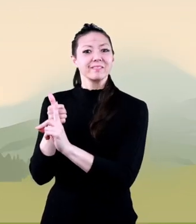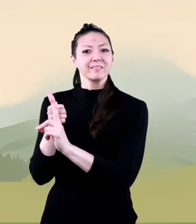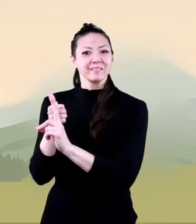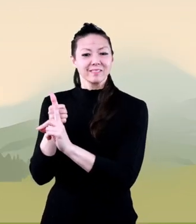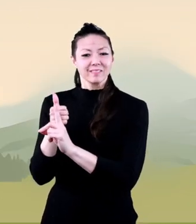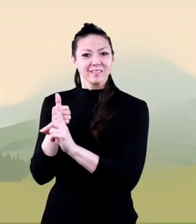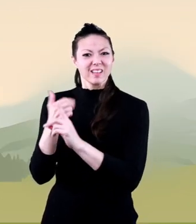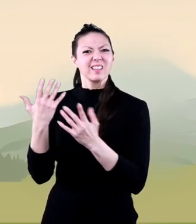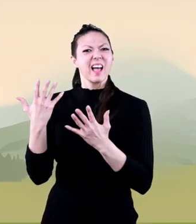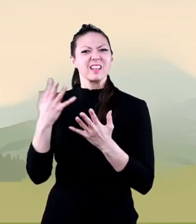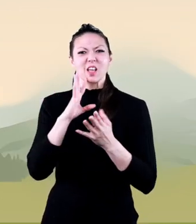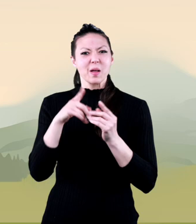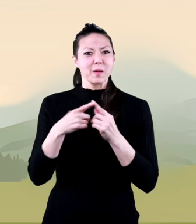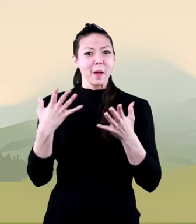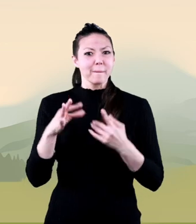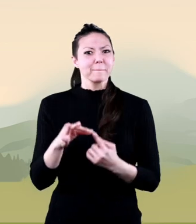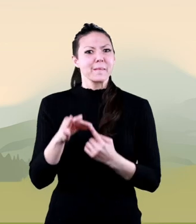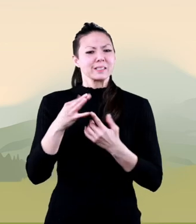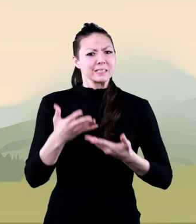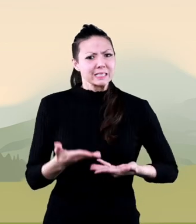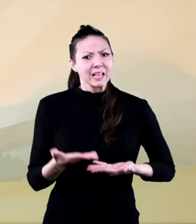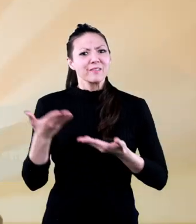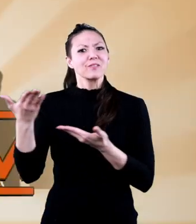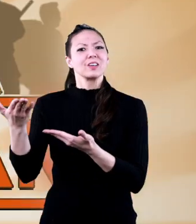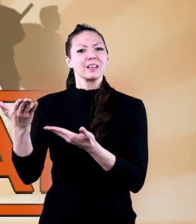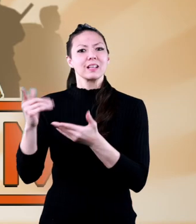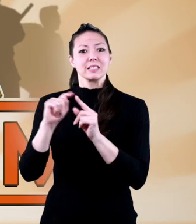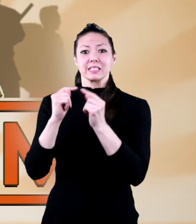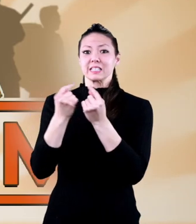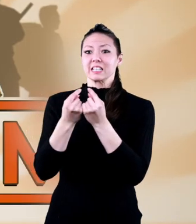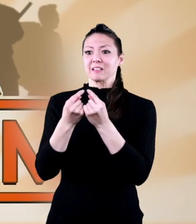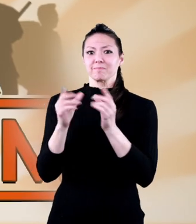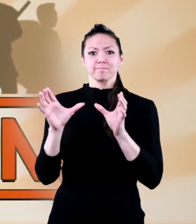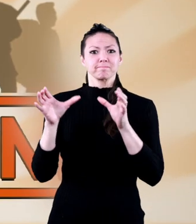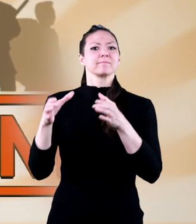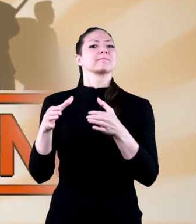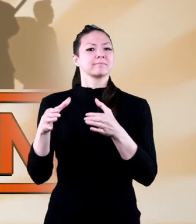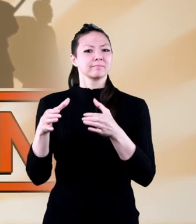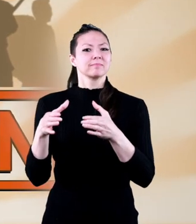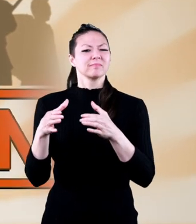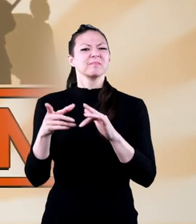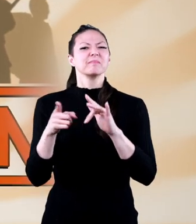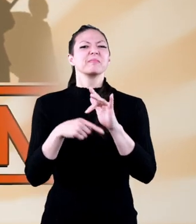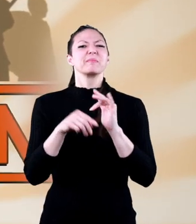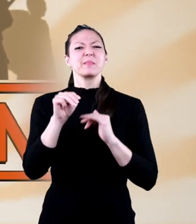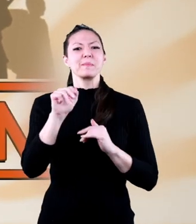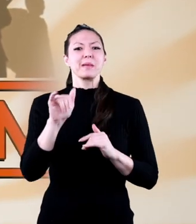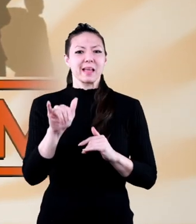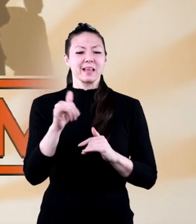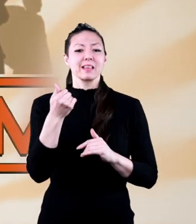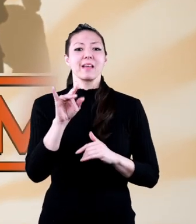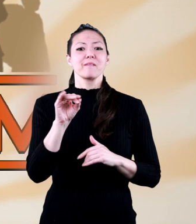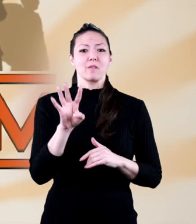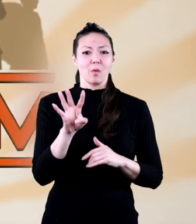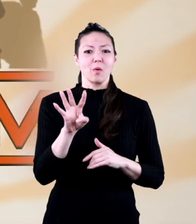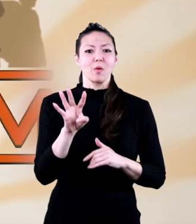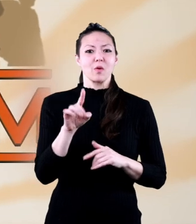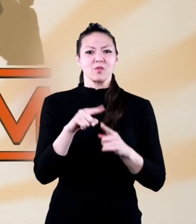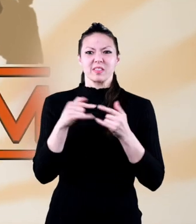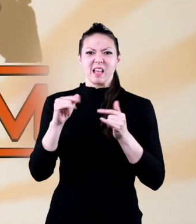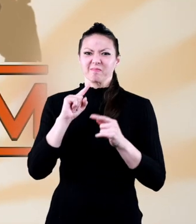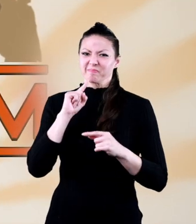Talk about a special delivery! Now that the team is in place, let's skip to May of